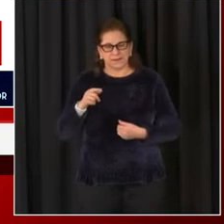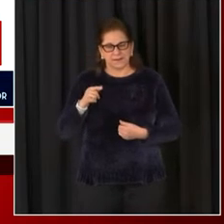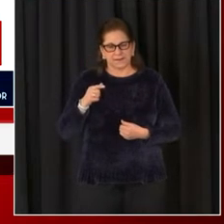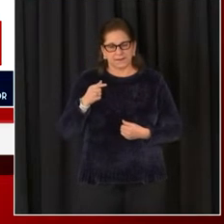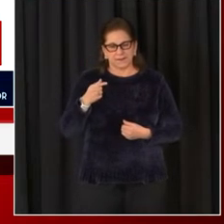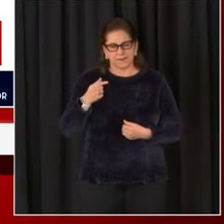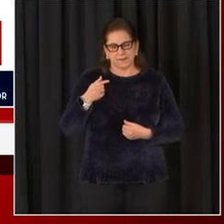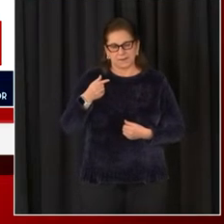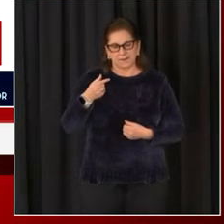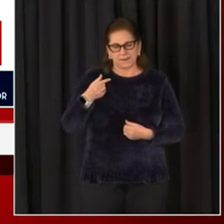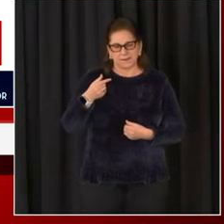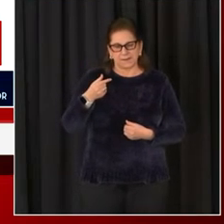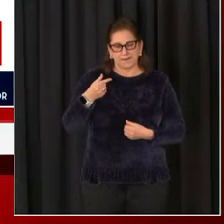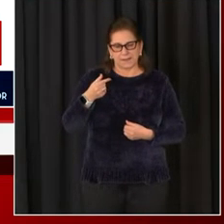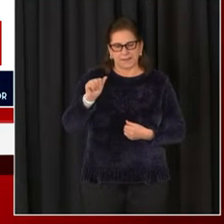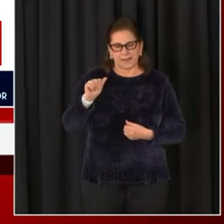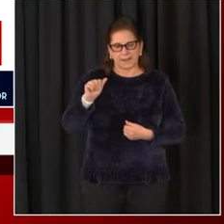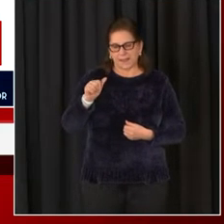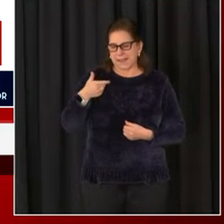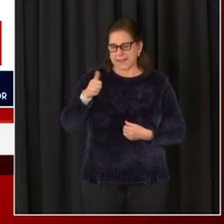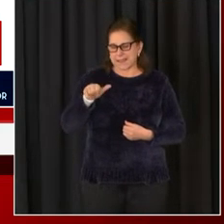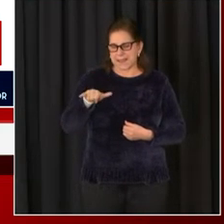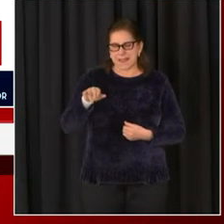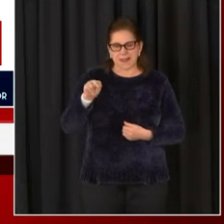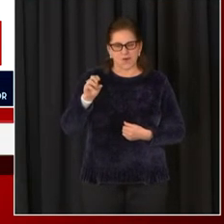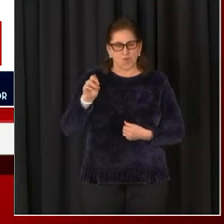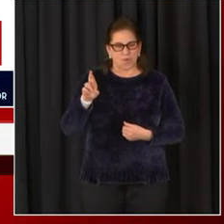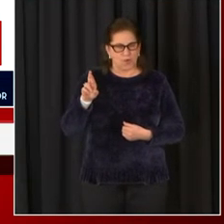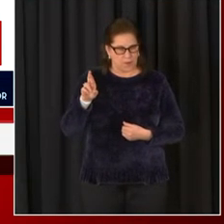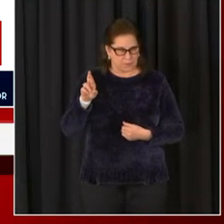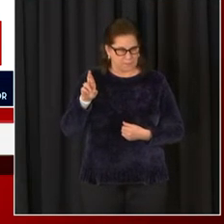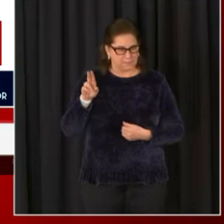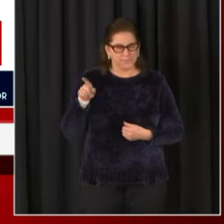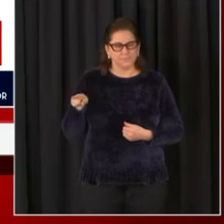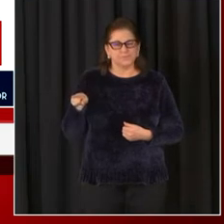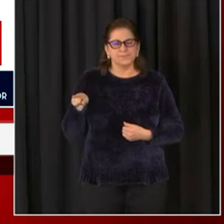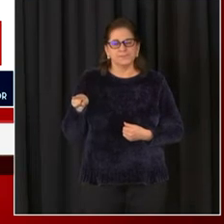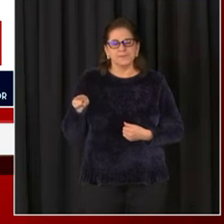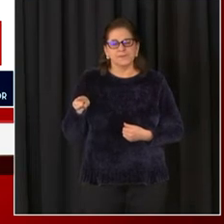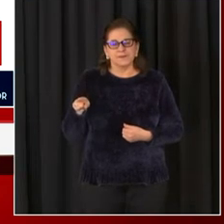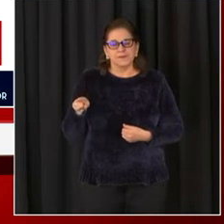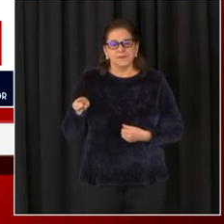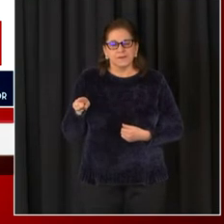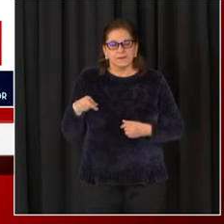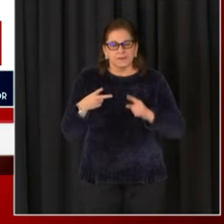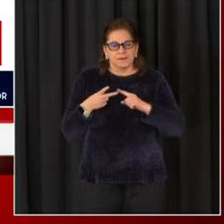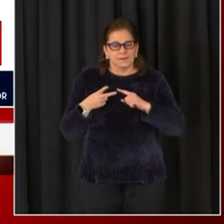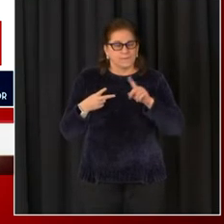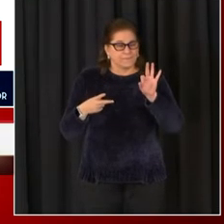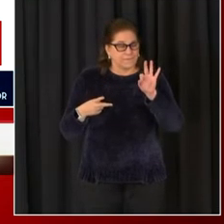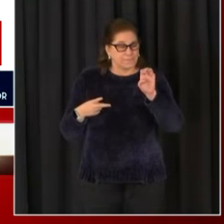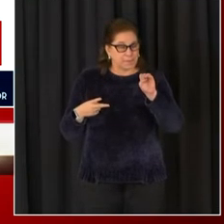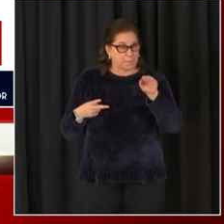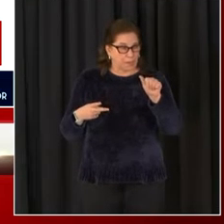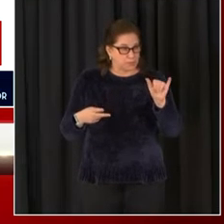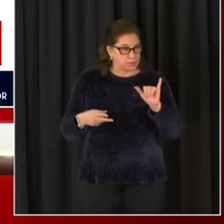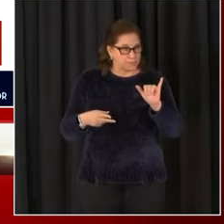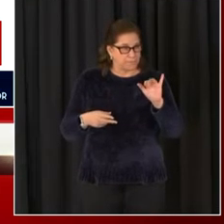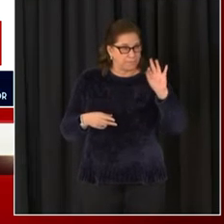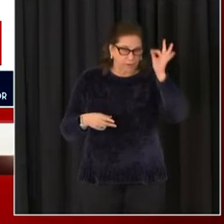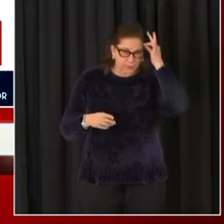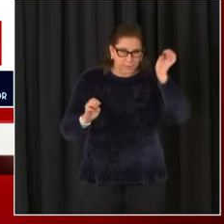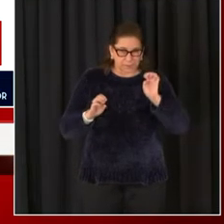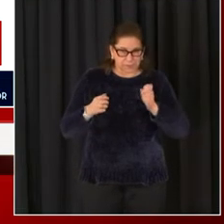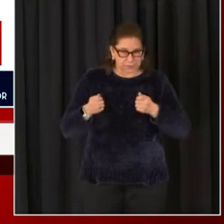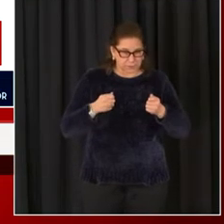Federal Emergency Management Agency. The Federal Emergency Management Agency. We also want to thank Pete Gaynor and